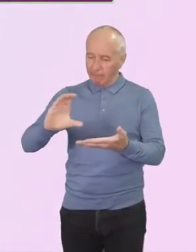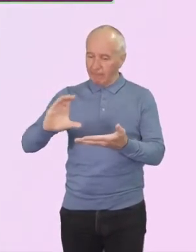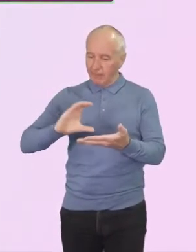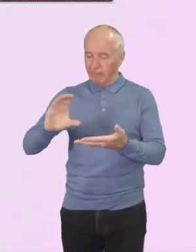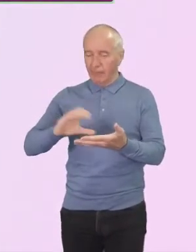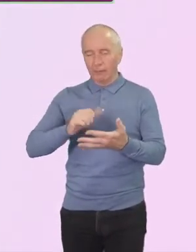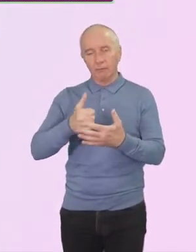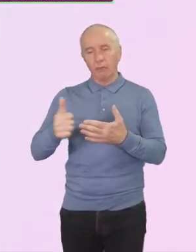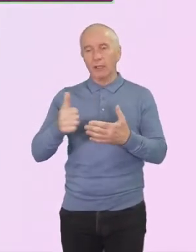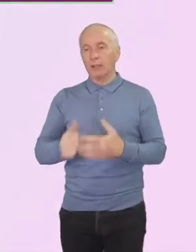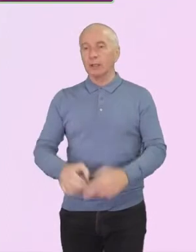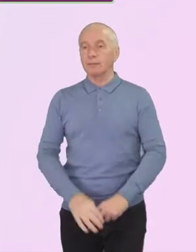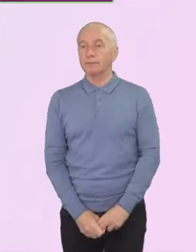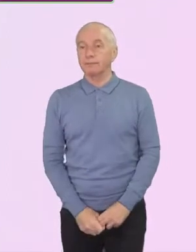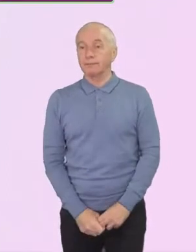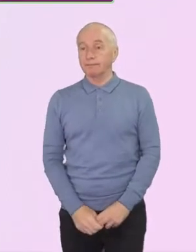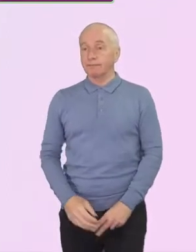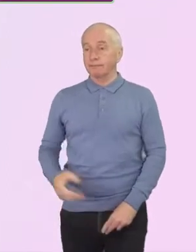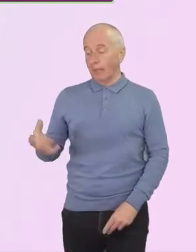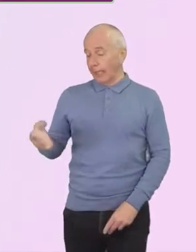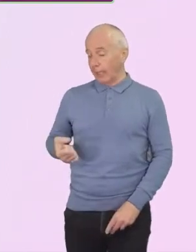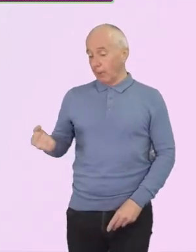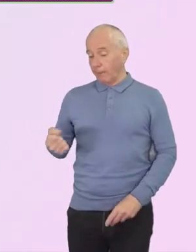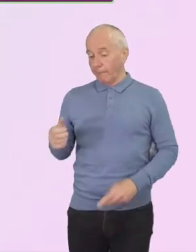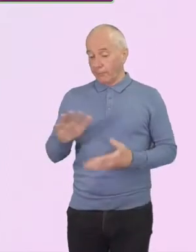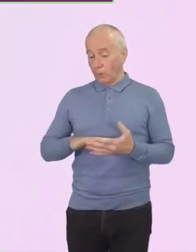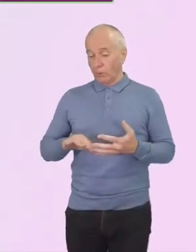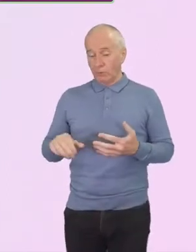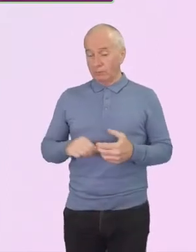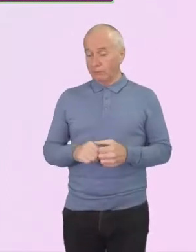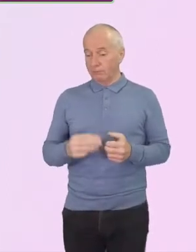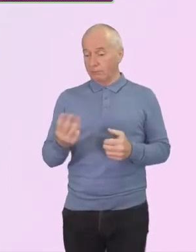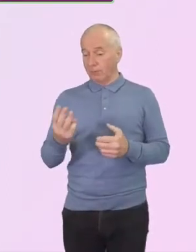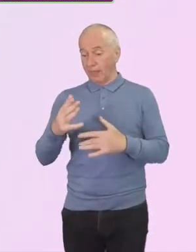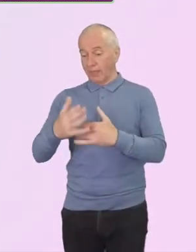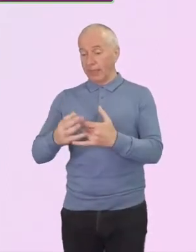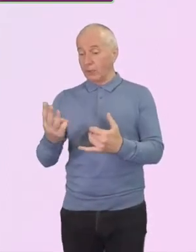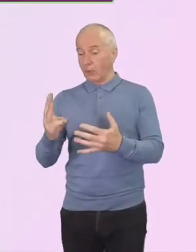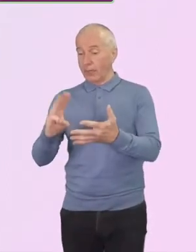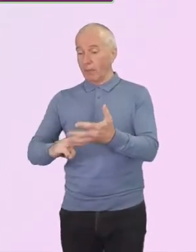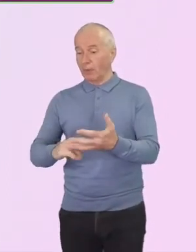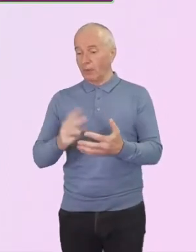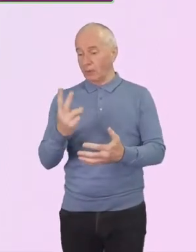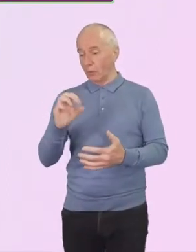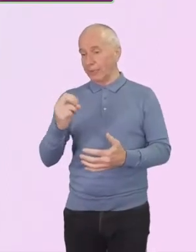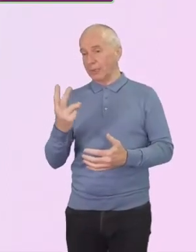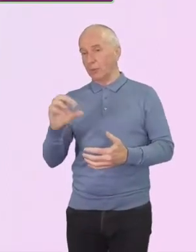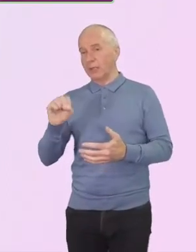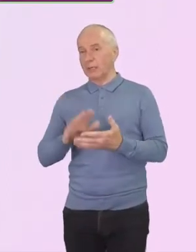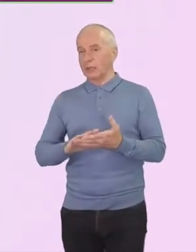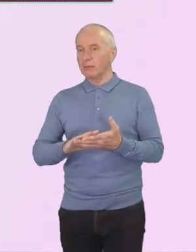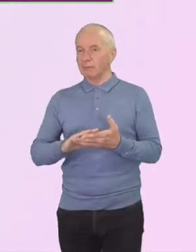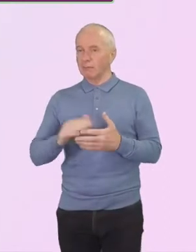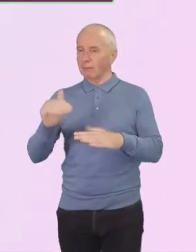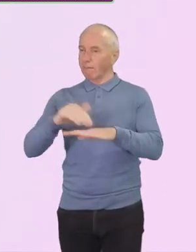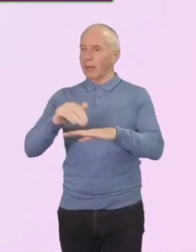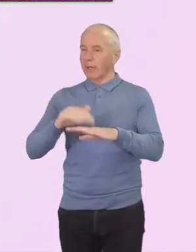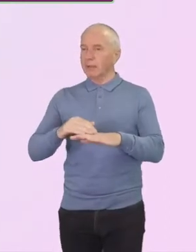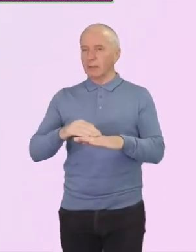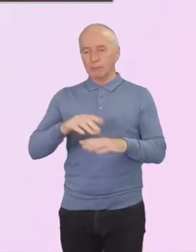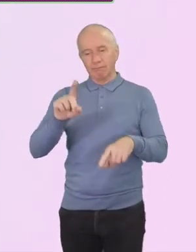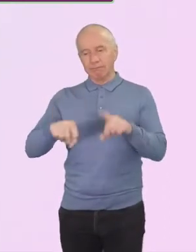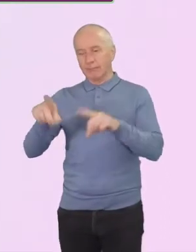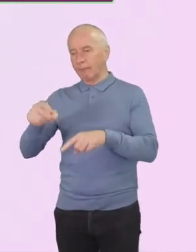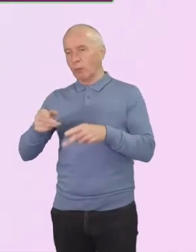Our income for the last quarter of 2020 was hit on various fronts. Our